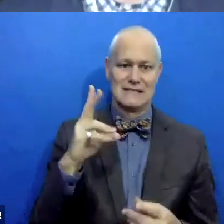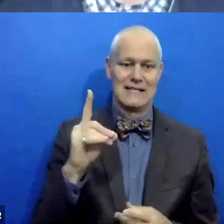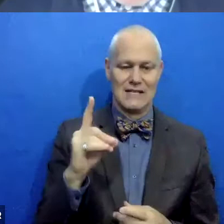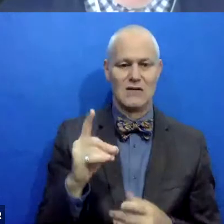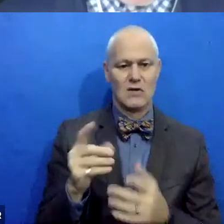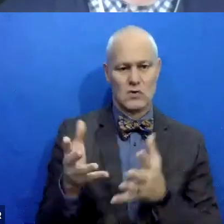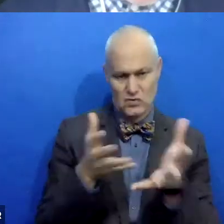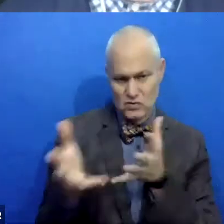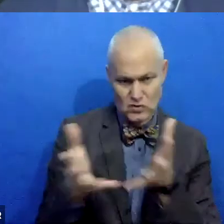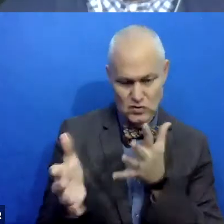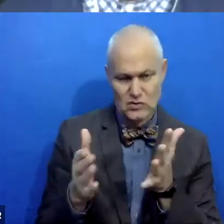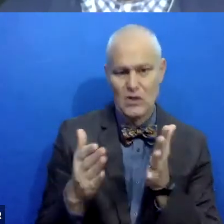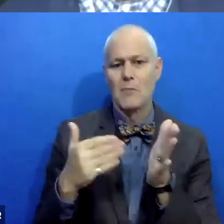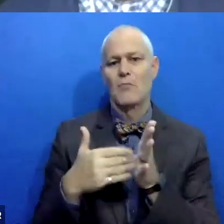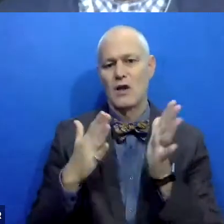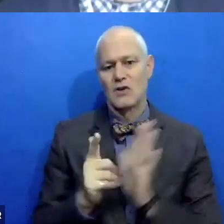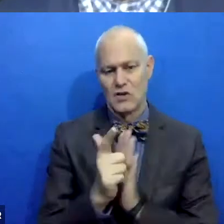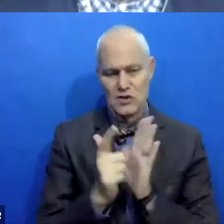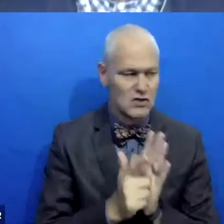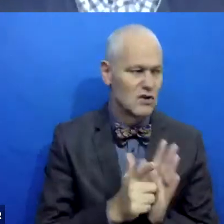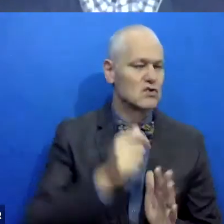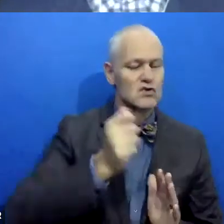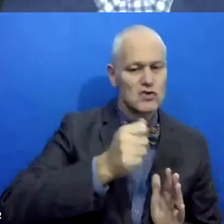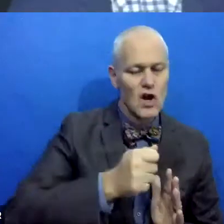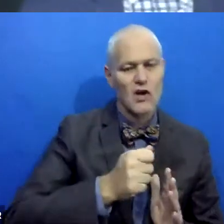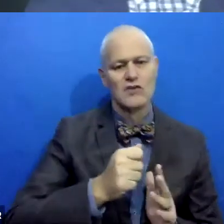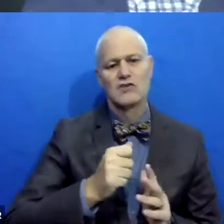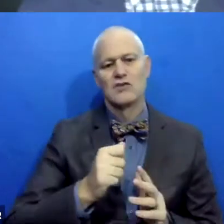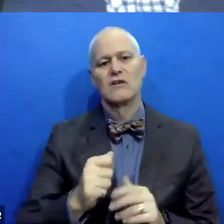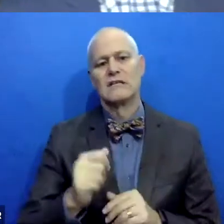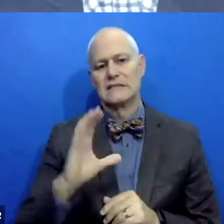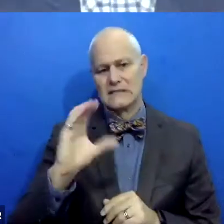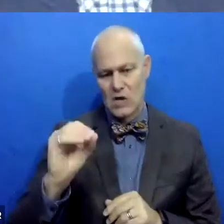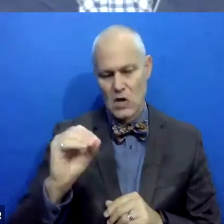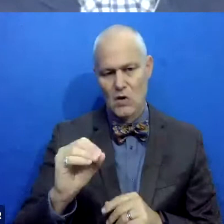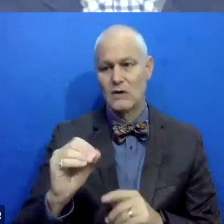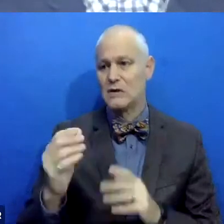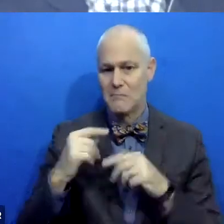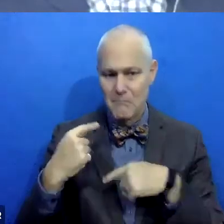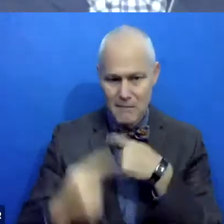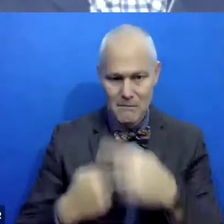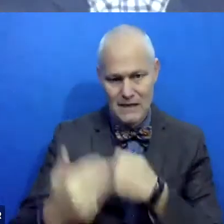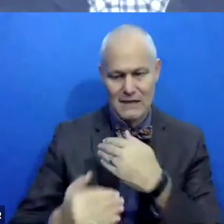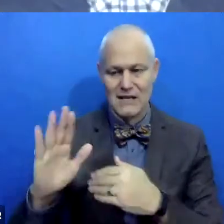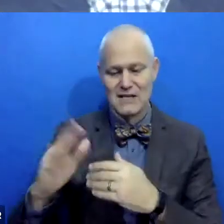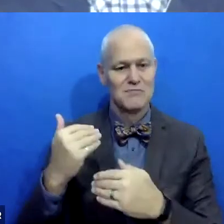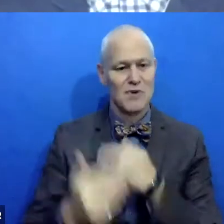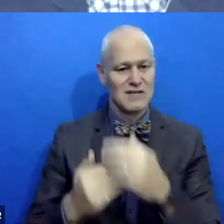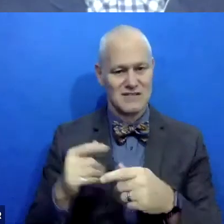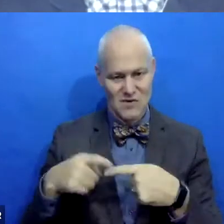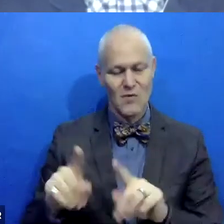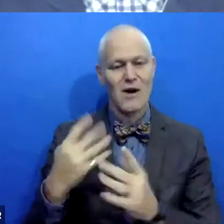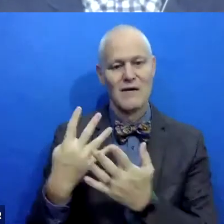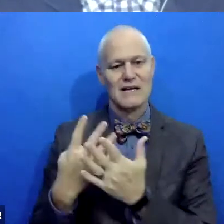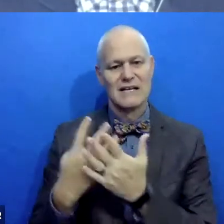with prosecuting attorney judge and corrections to let the guy maintain his process while he was in the county for a